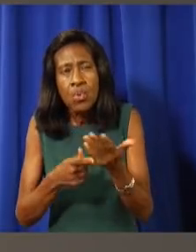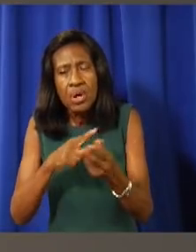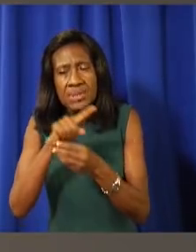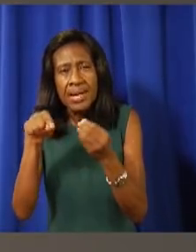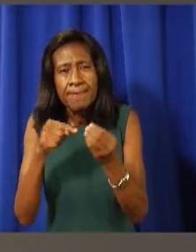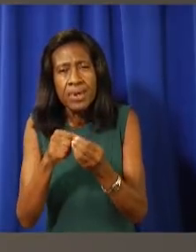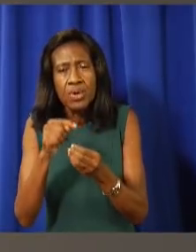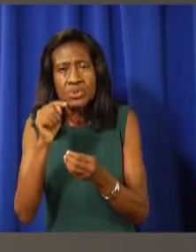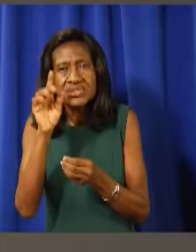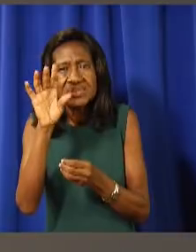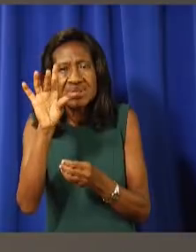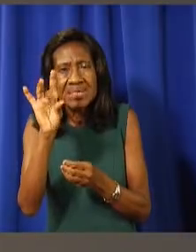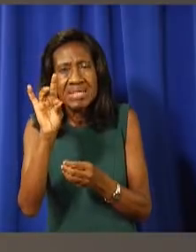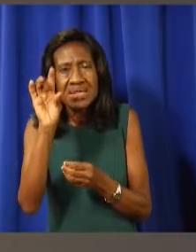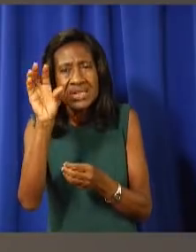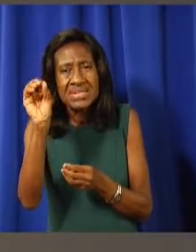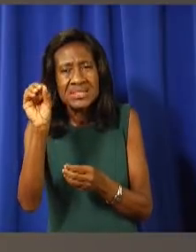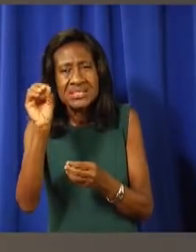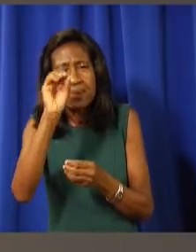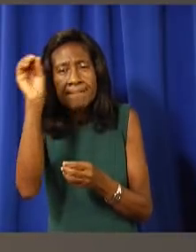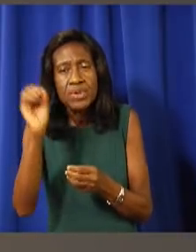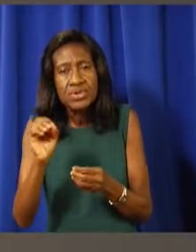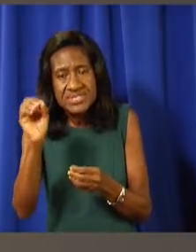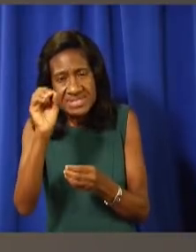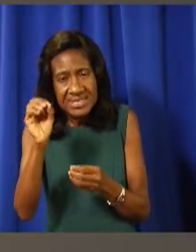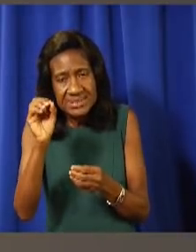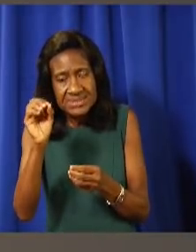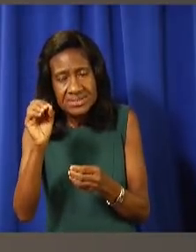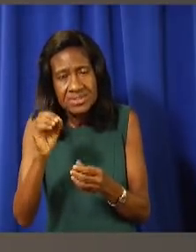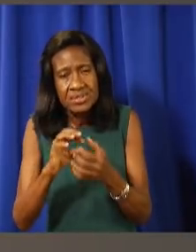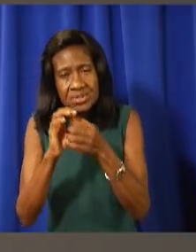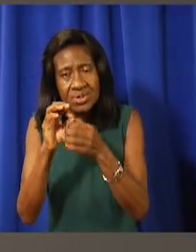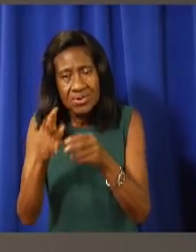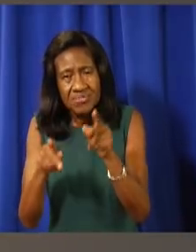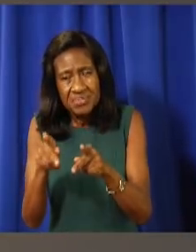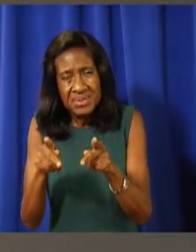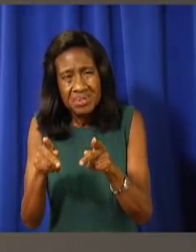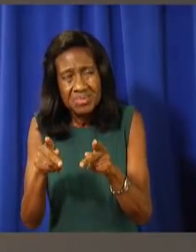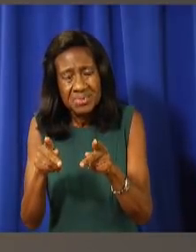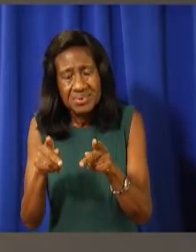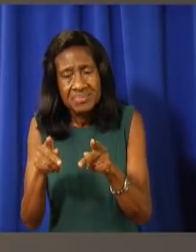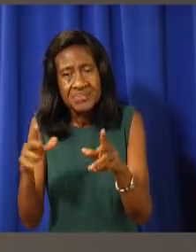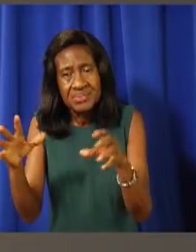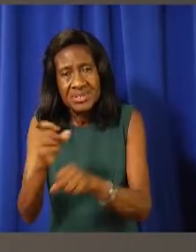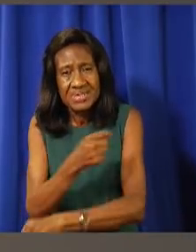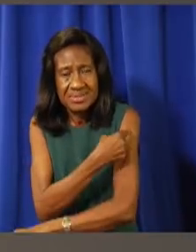target in relation to October 14th? Is it firm? If we don't reach 80%, are we opening?